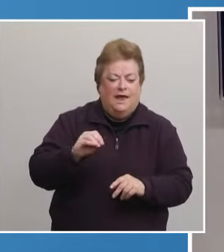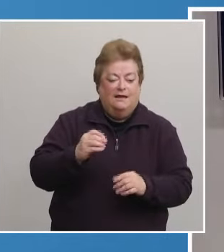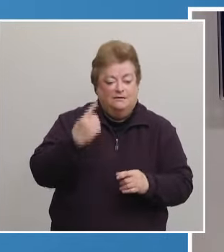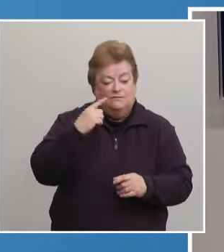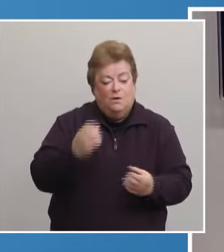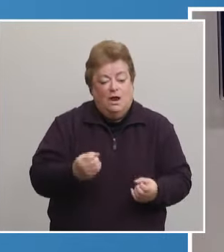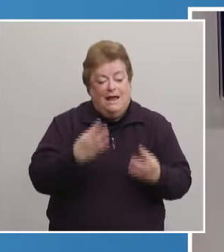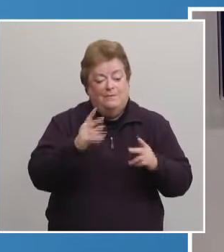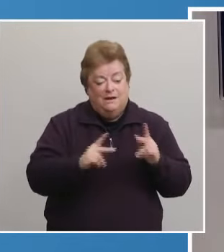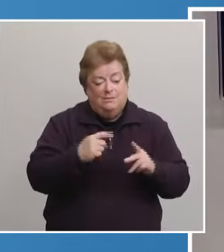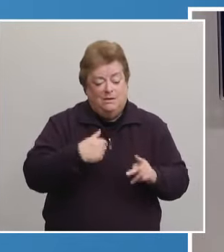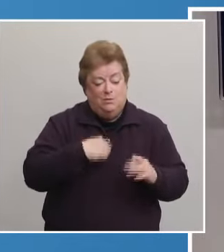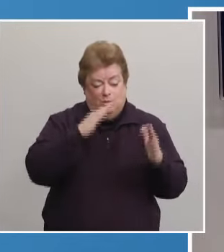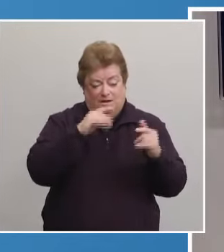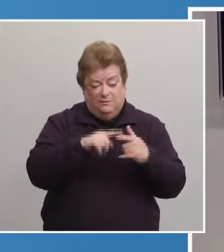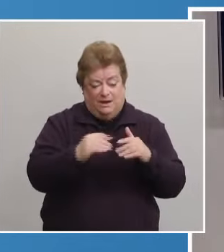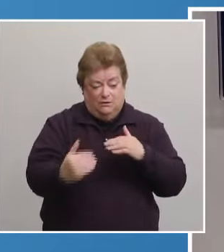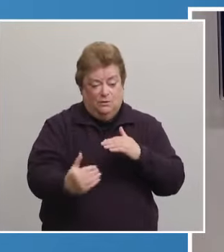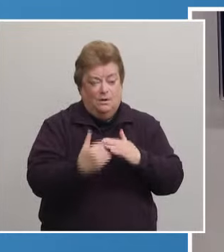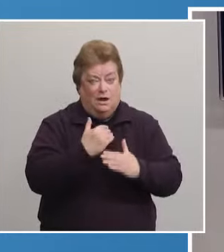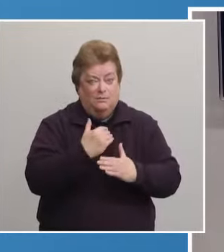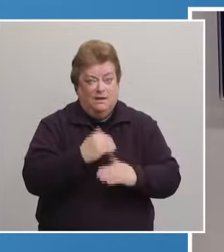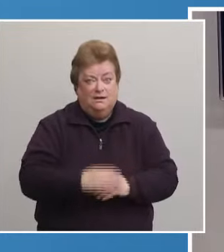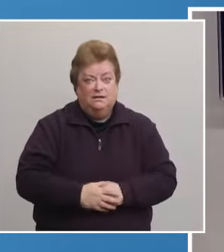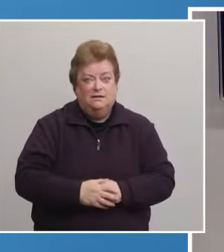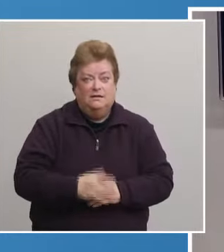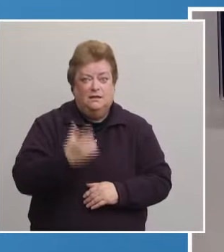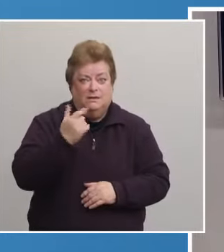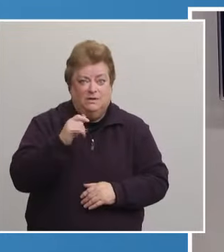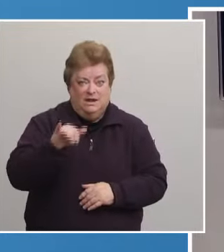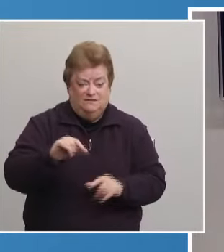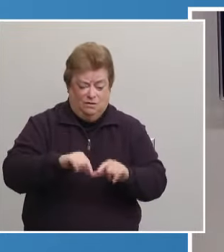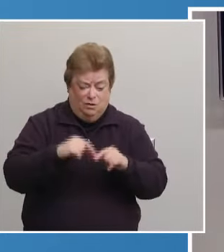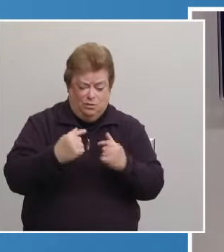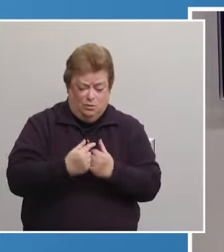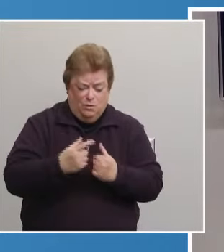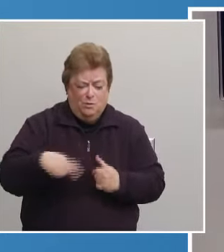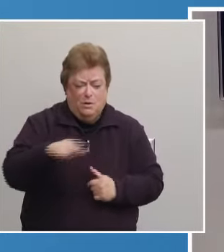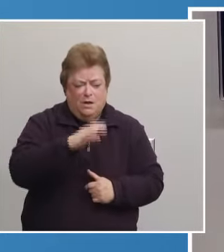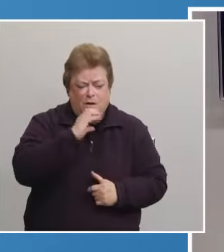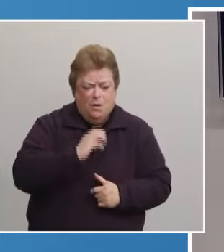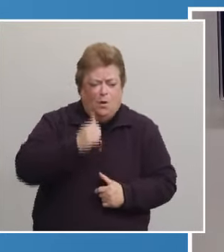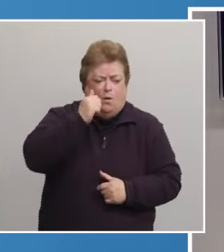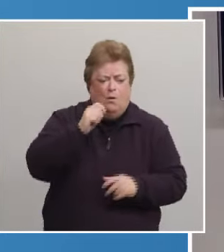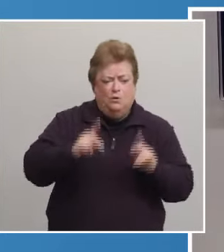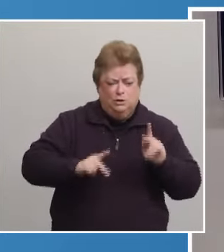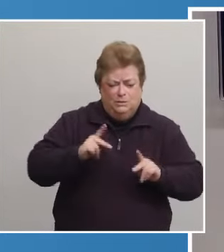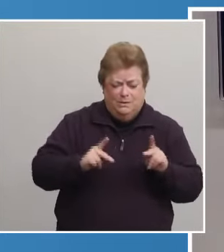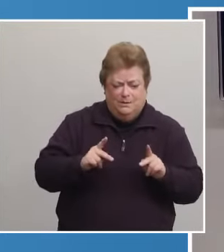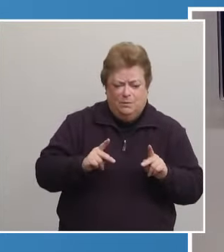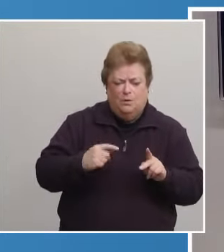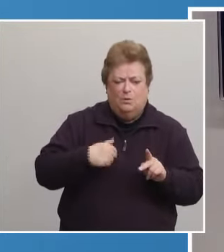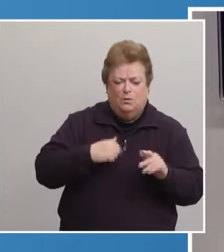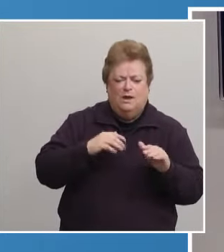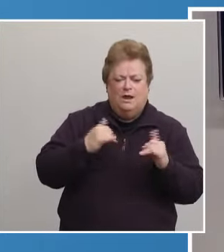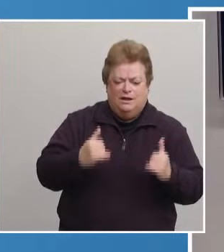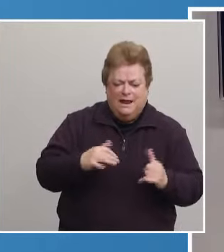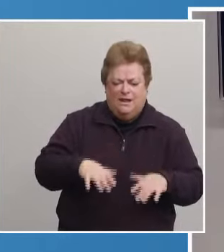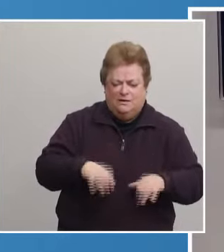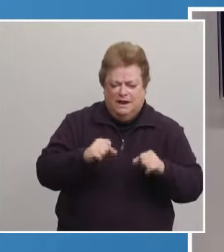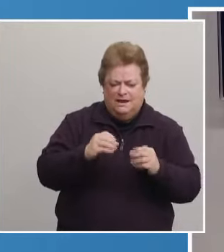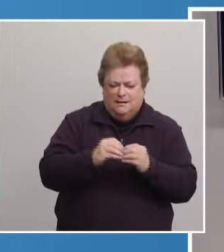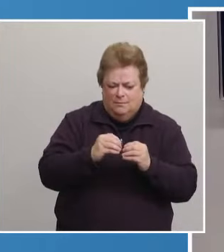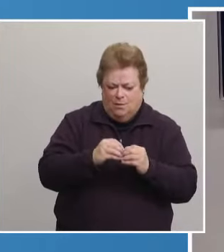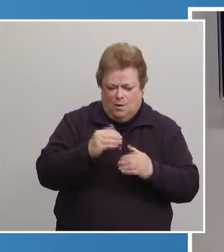intend to accommodate. Because the group being vaccinated Friday will be some of our oldest residents, we are taking steps to